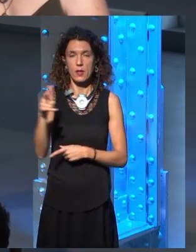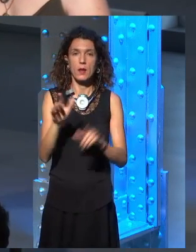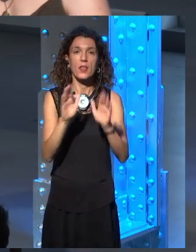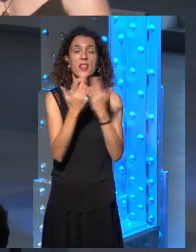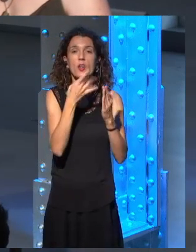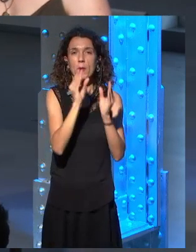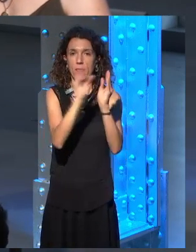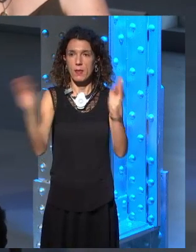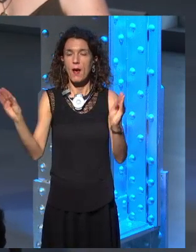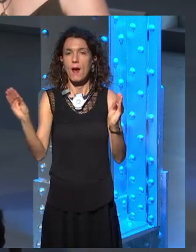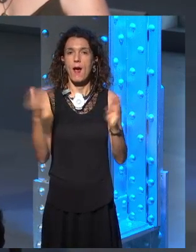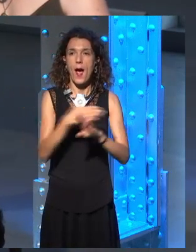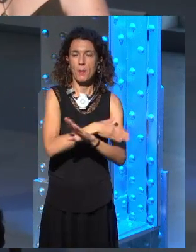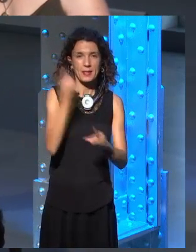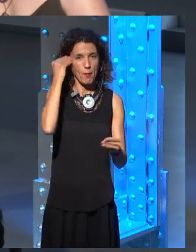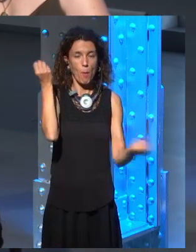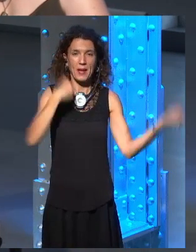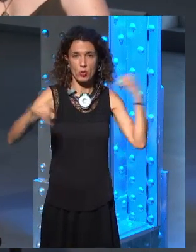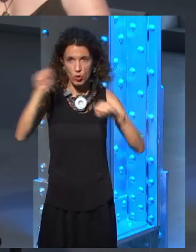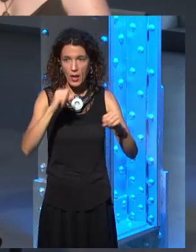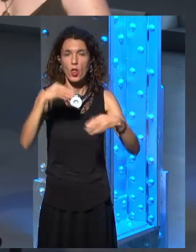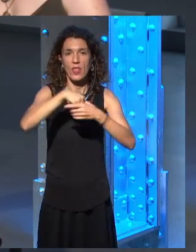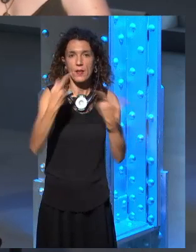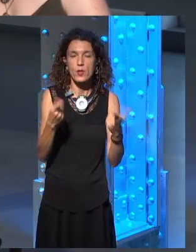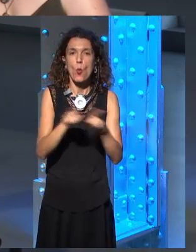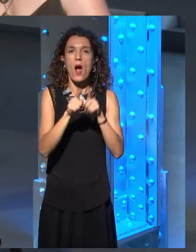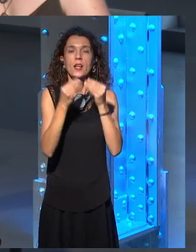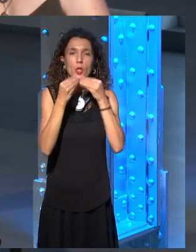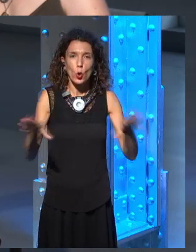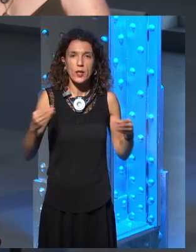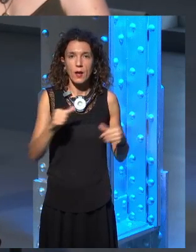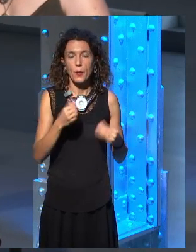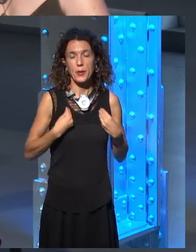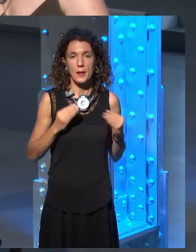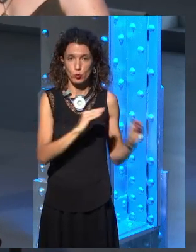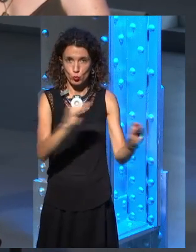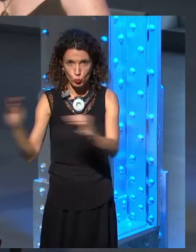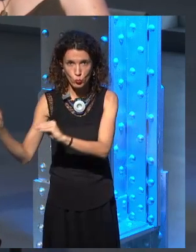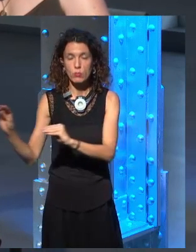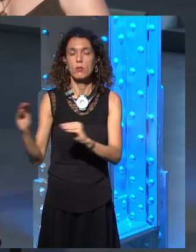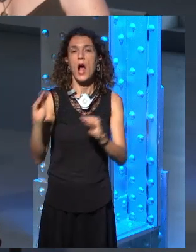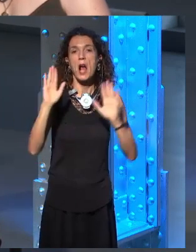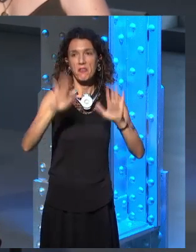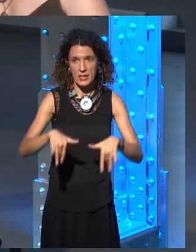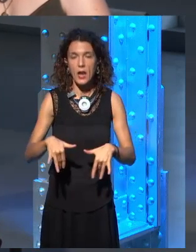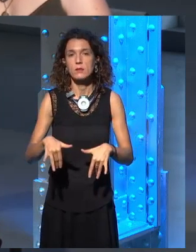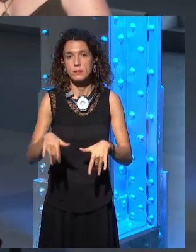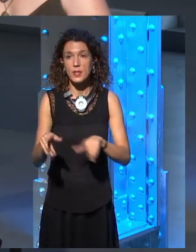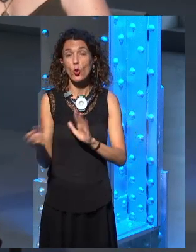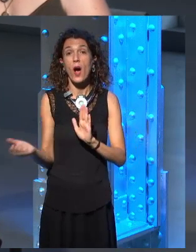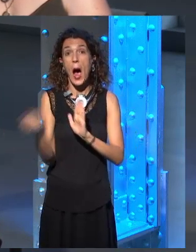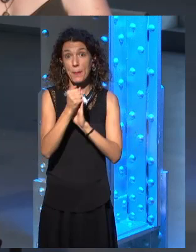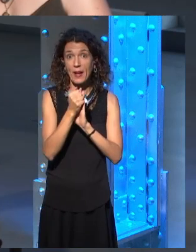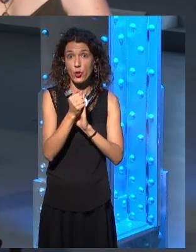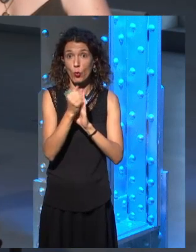and short bios for each character. That eventually ended up in this app instead. But when we had made the